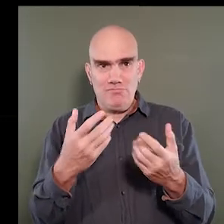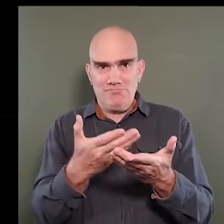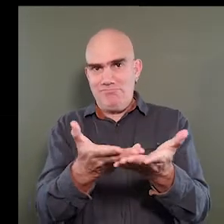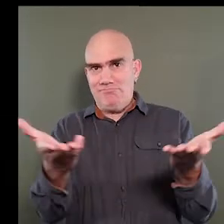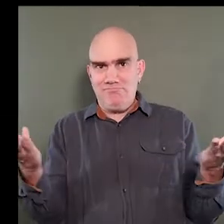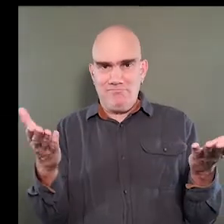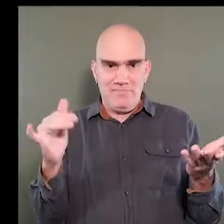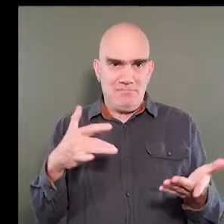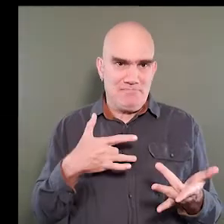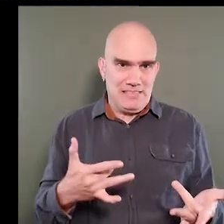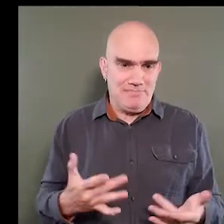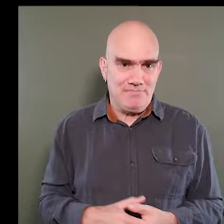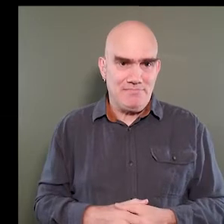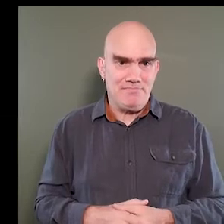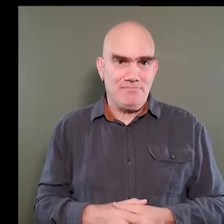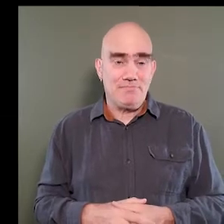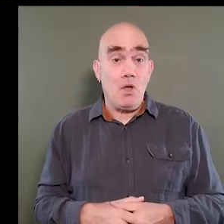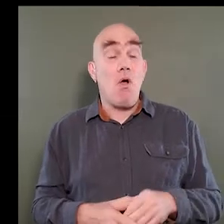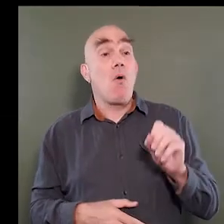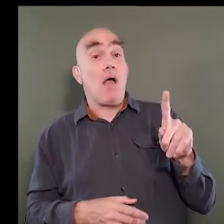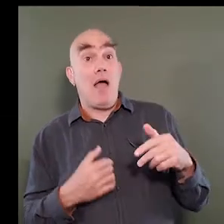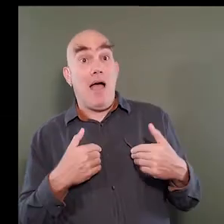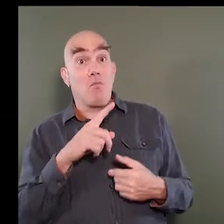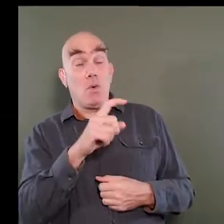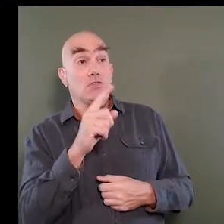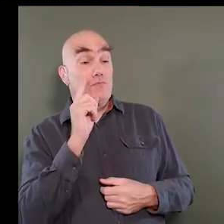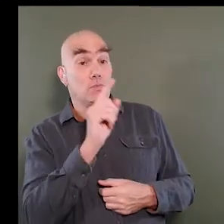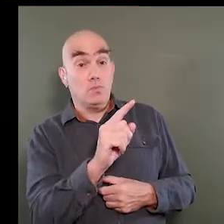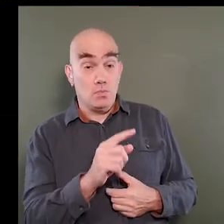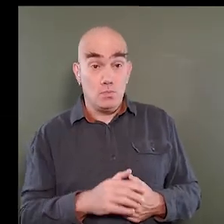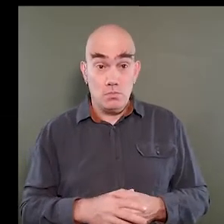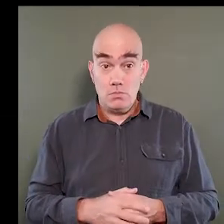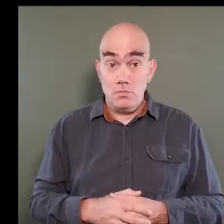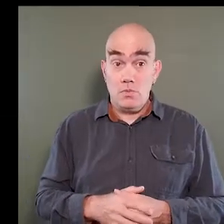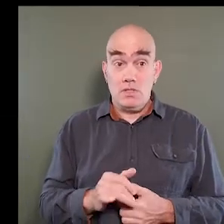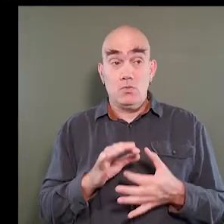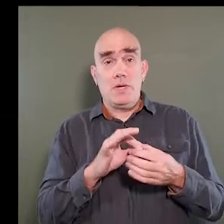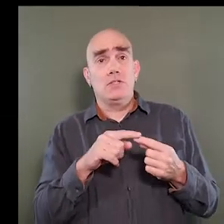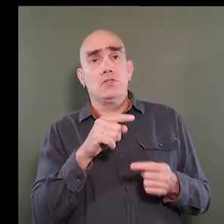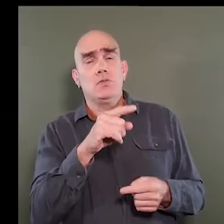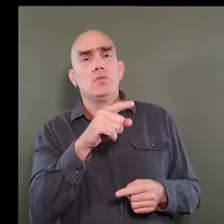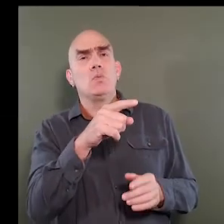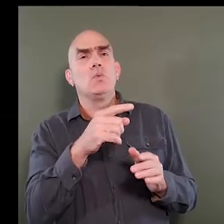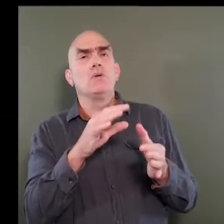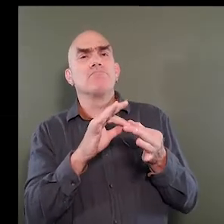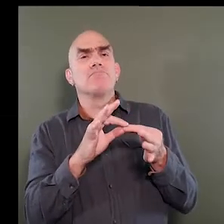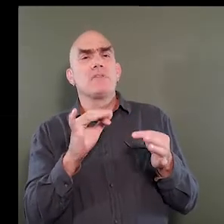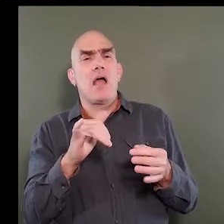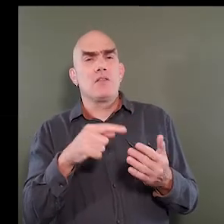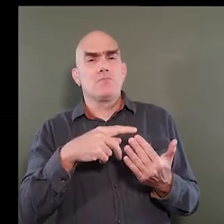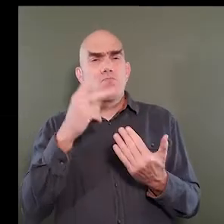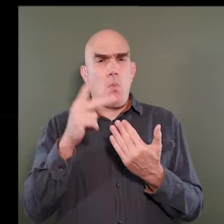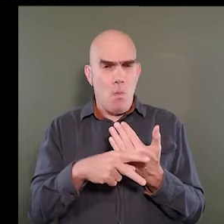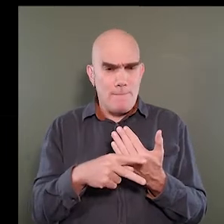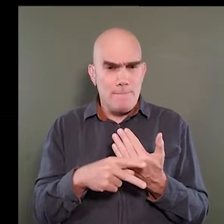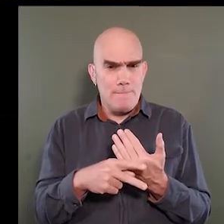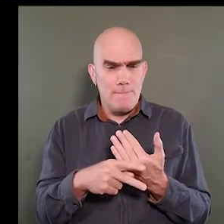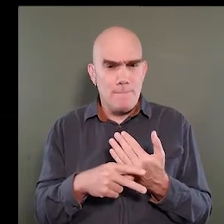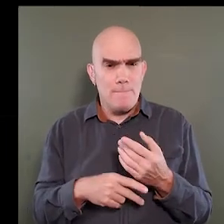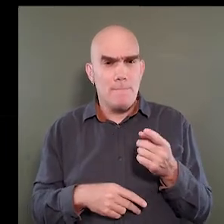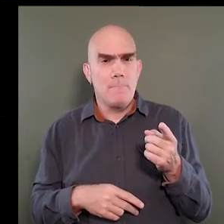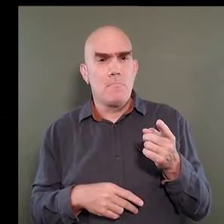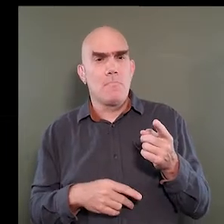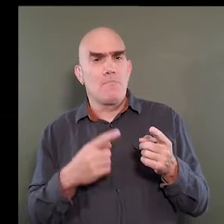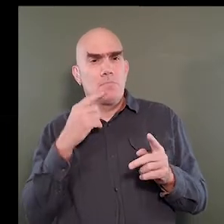that may come around. Okay, I have a question for you. This is related to you indicated that this